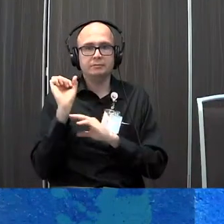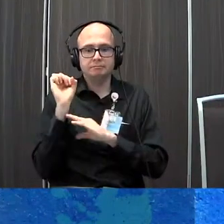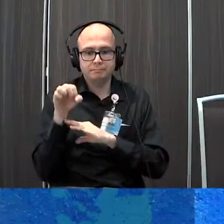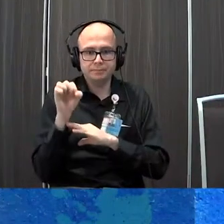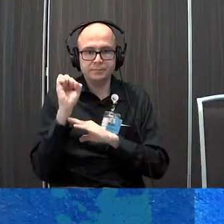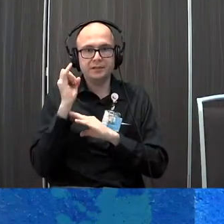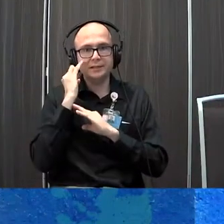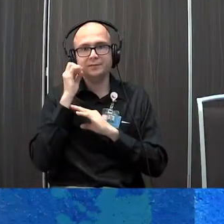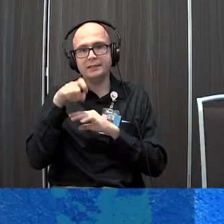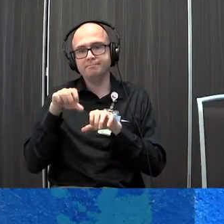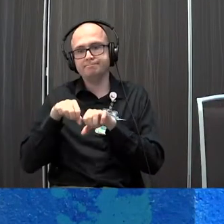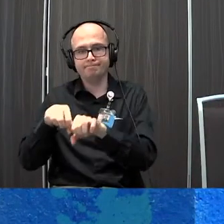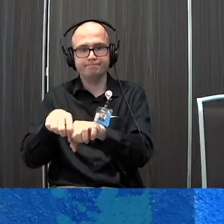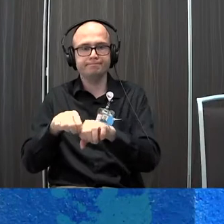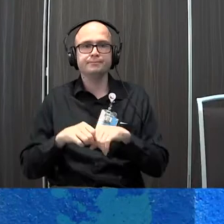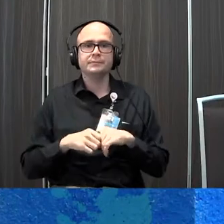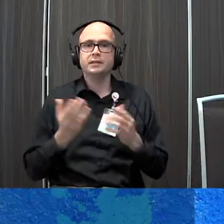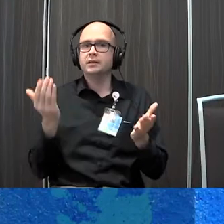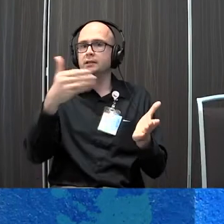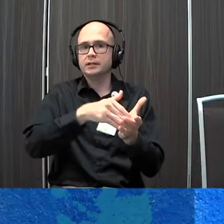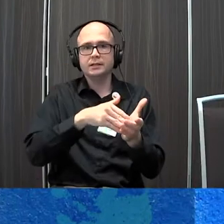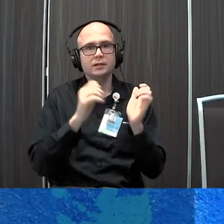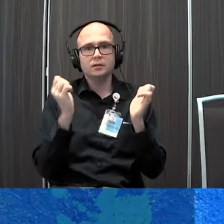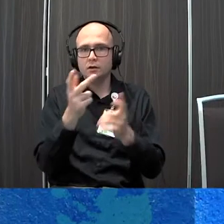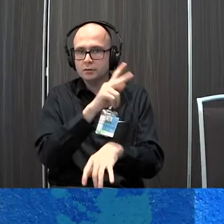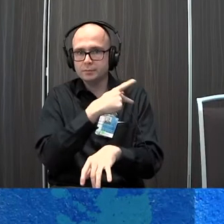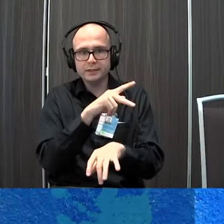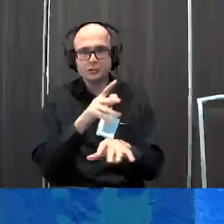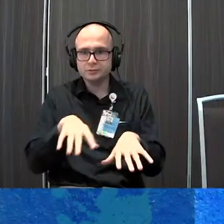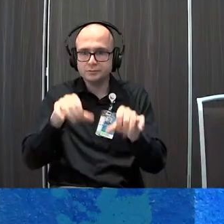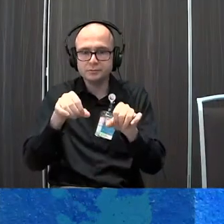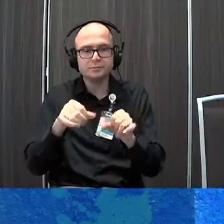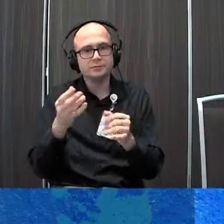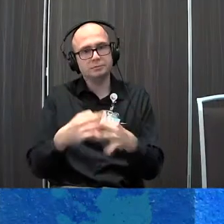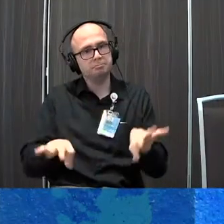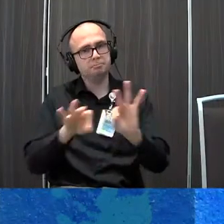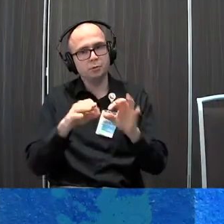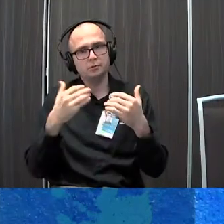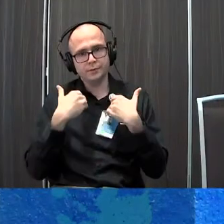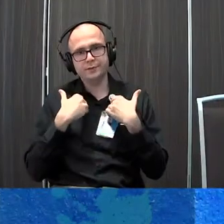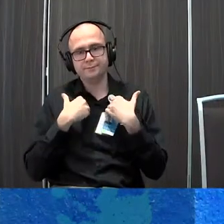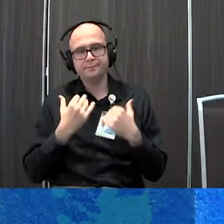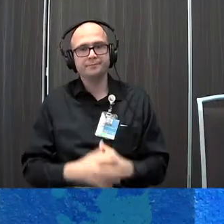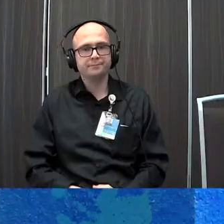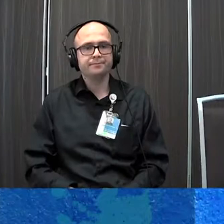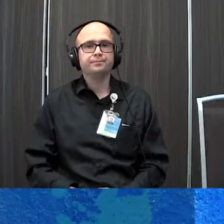tilt and space dial right it's their dependent push again not everyone's going to use them but it's important to know that these resources can definitely help